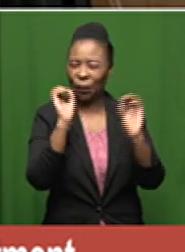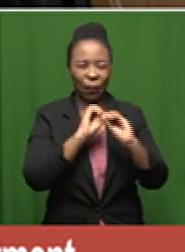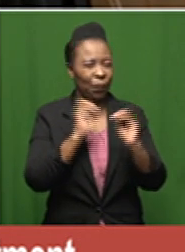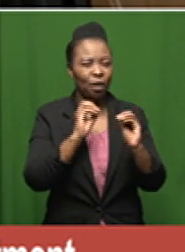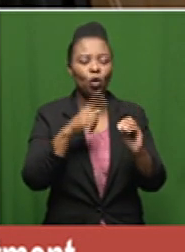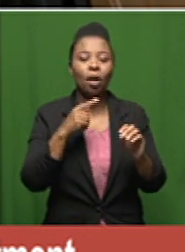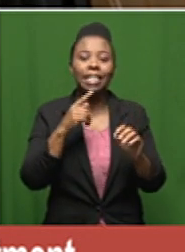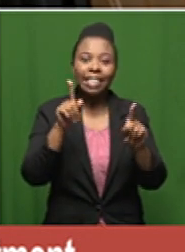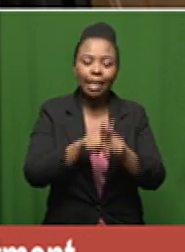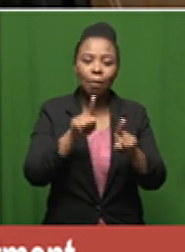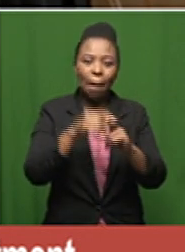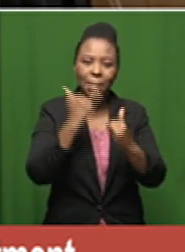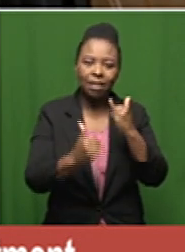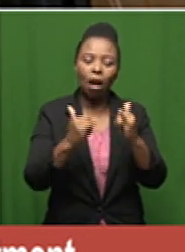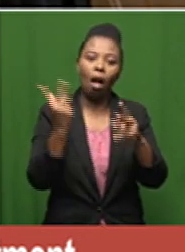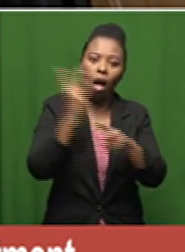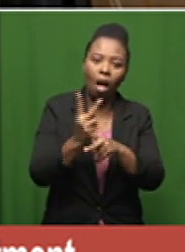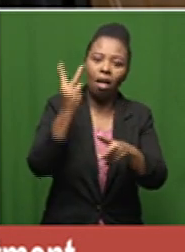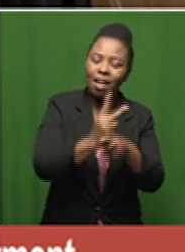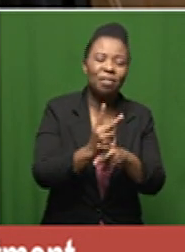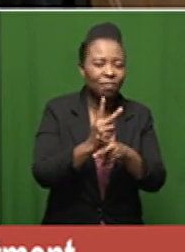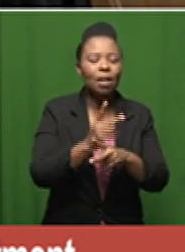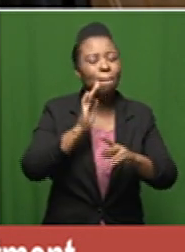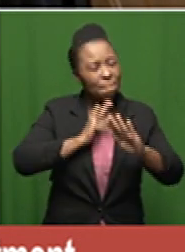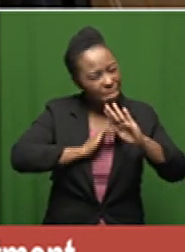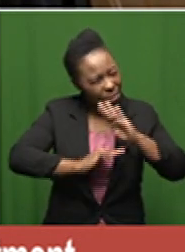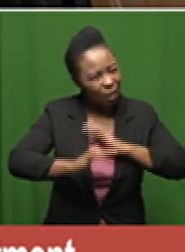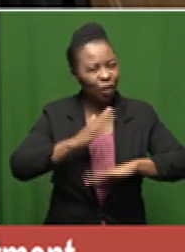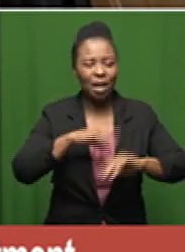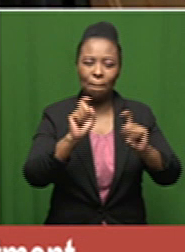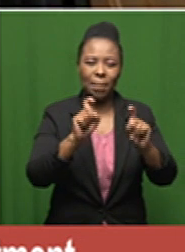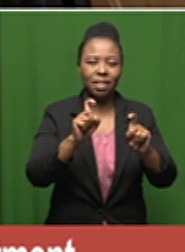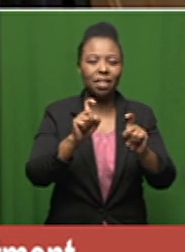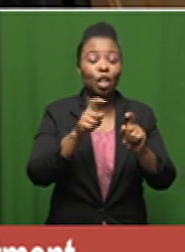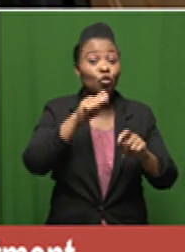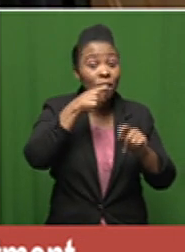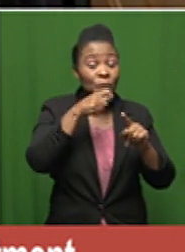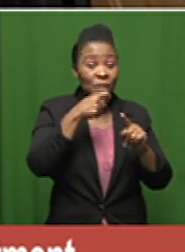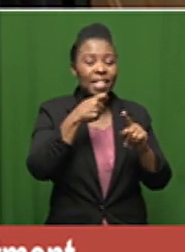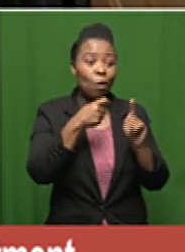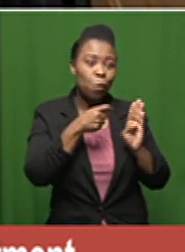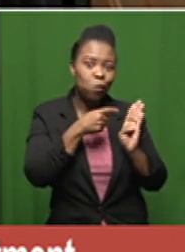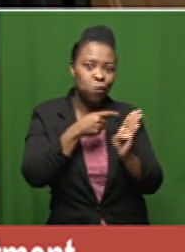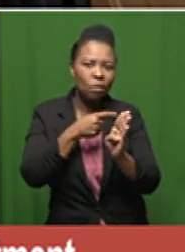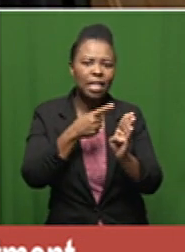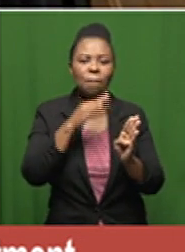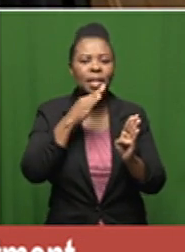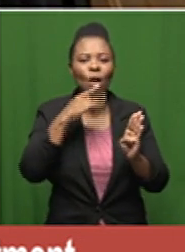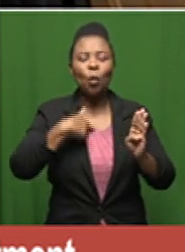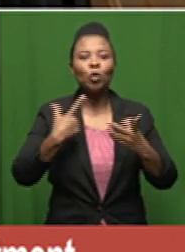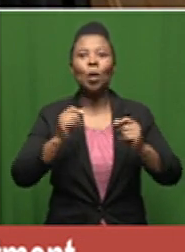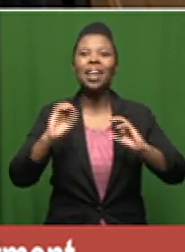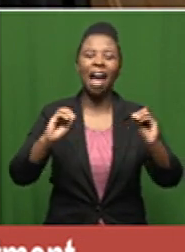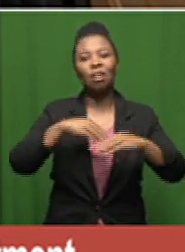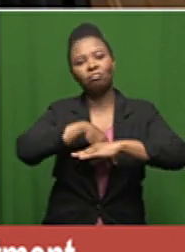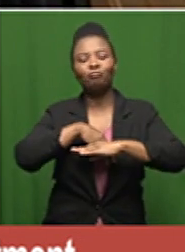repeat the same mistake so let's be patient we have treatment treatments that are available so it's not like we're doing nothing not like there are no drugs